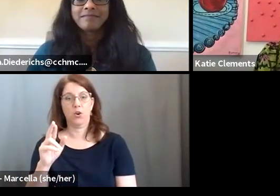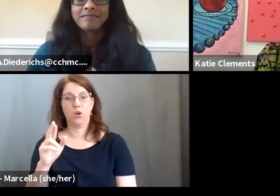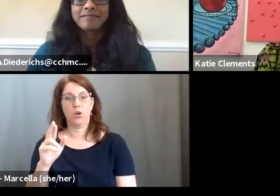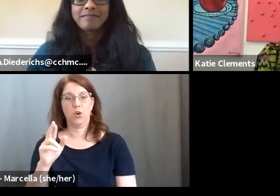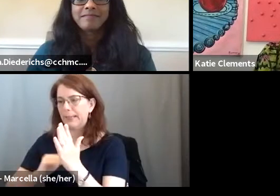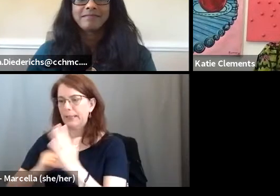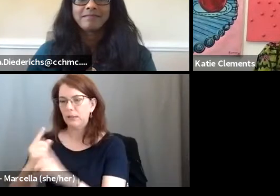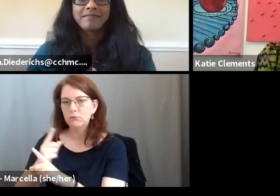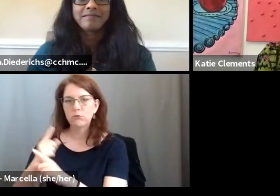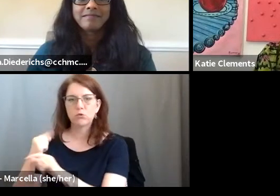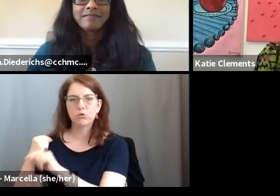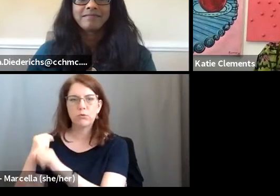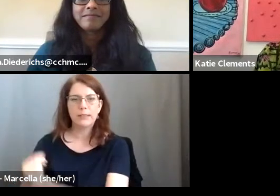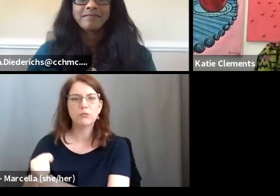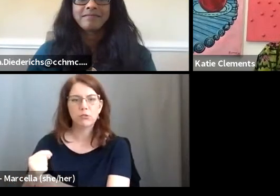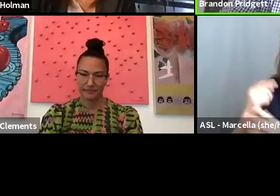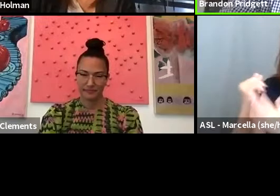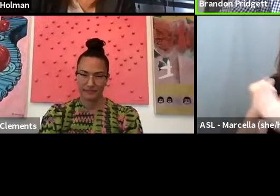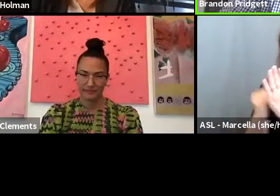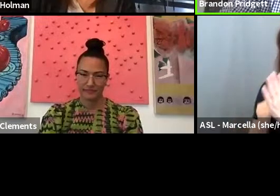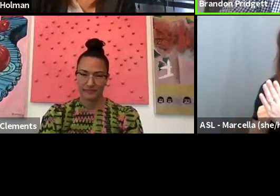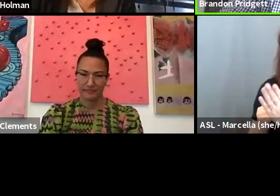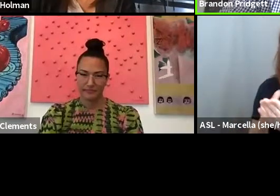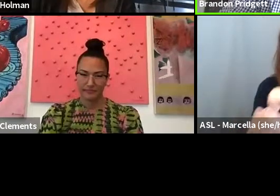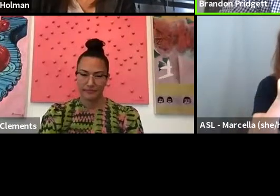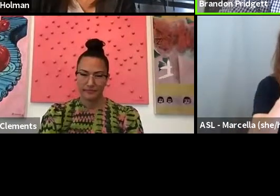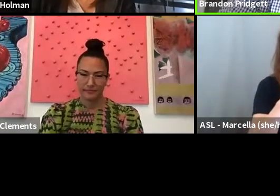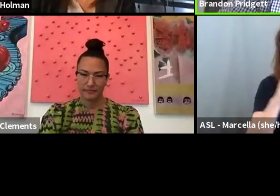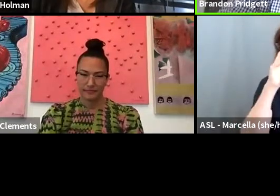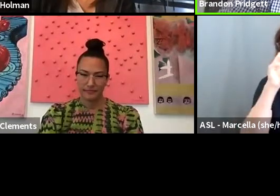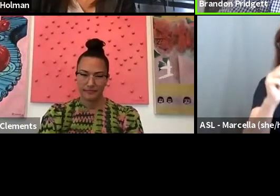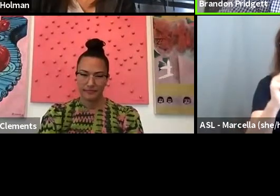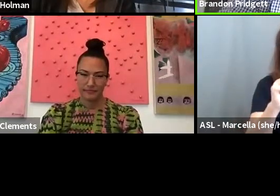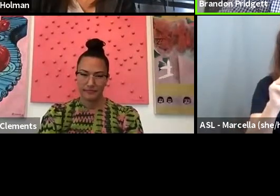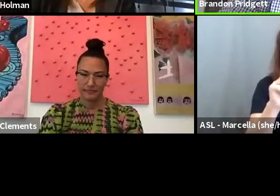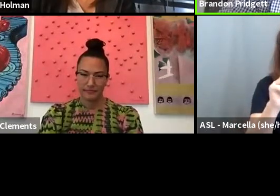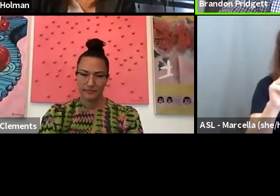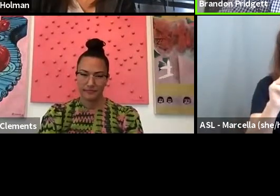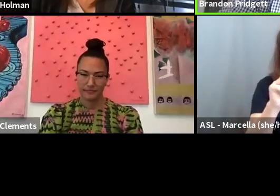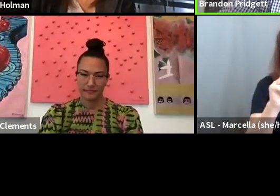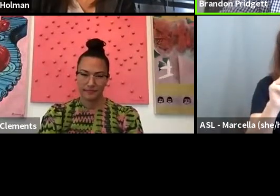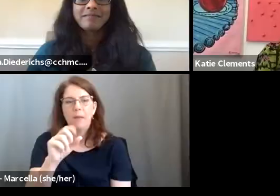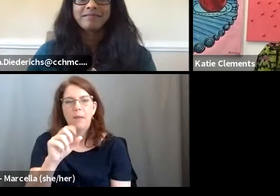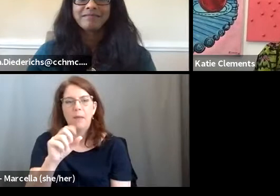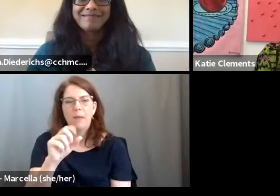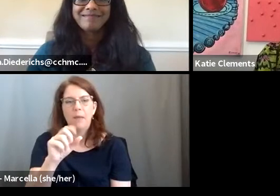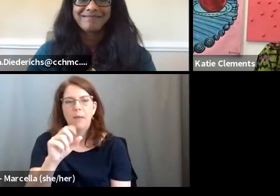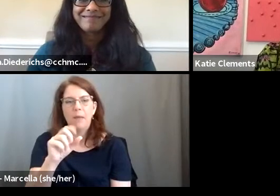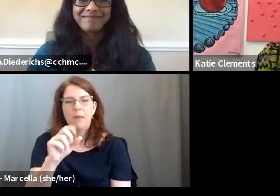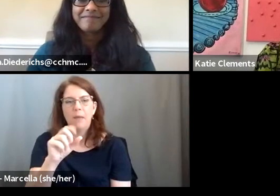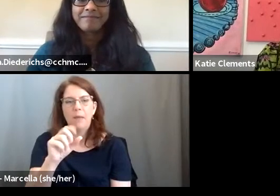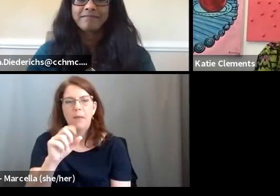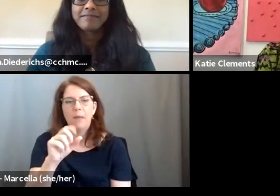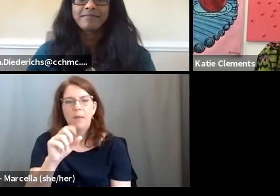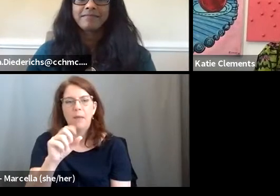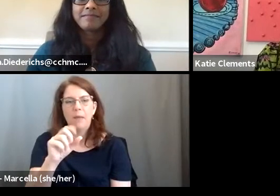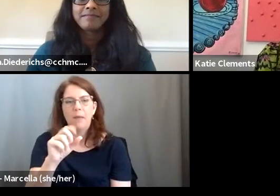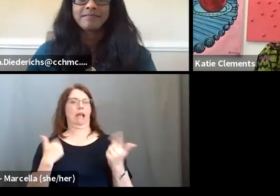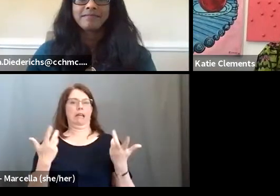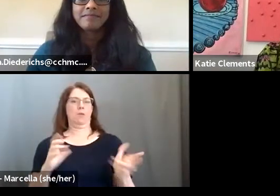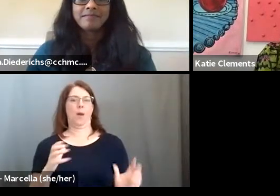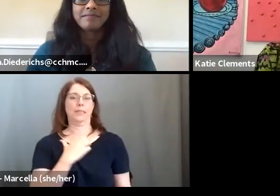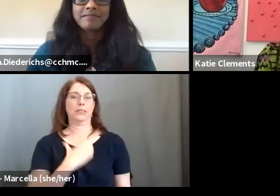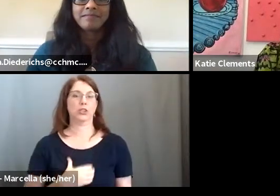and the traditional art thing and really wasn't crazy about the design field. But when I graduated, I quickly realized I didn't want to be a starving artist